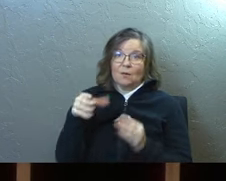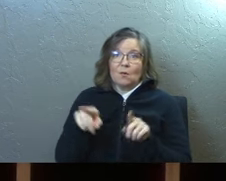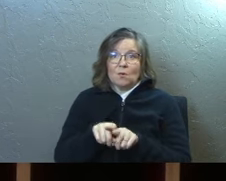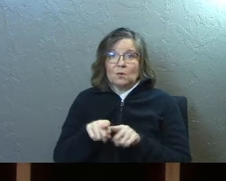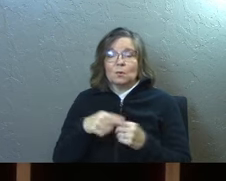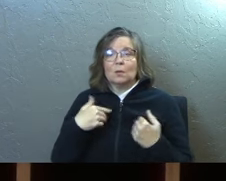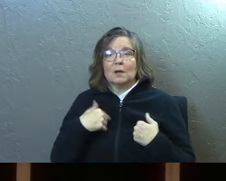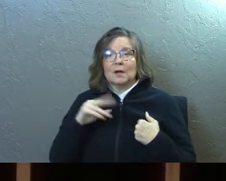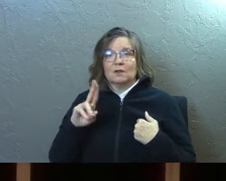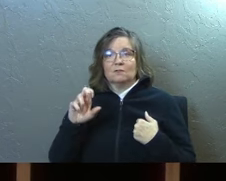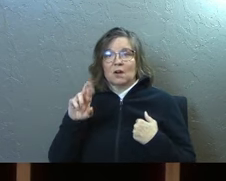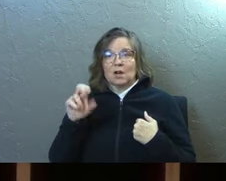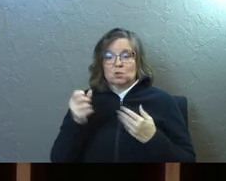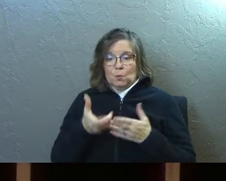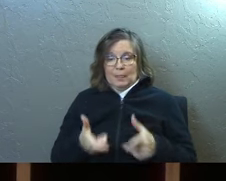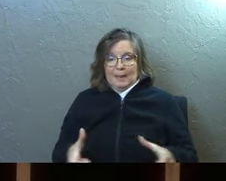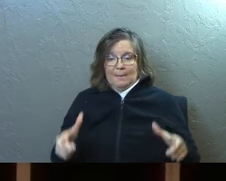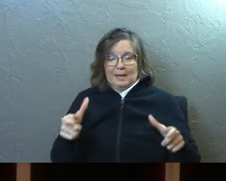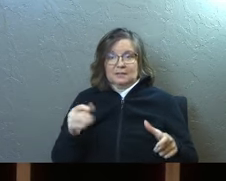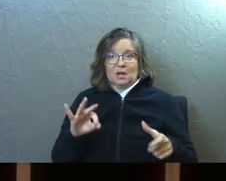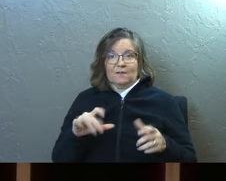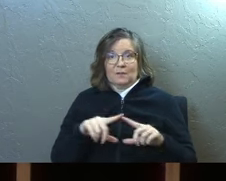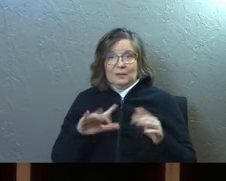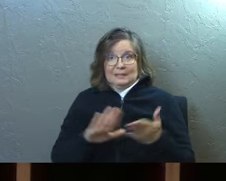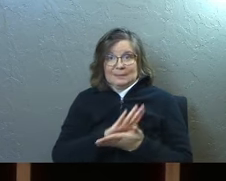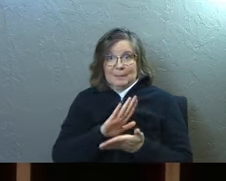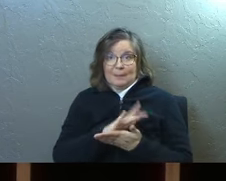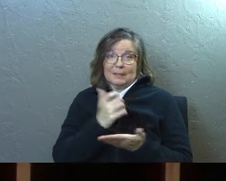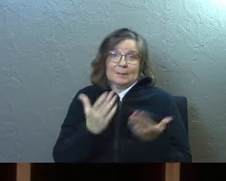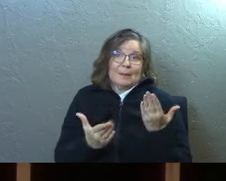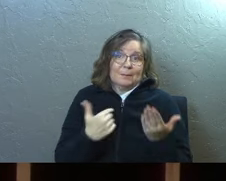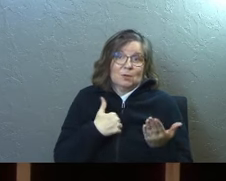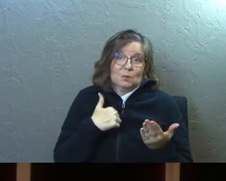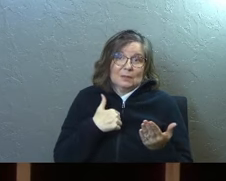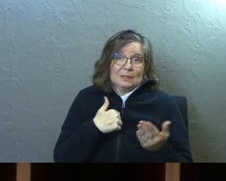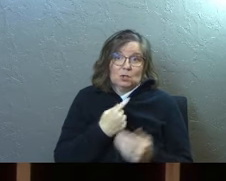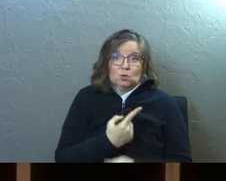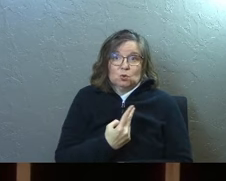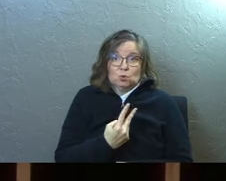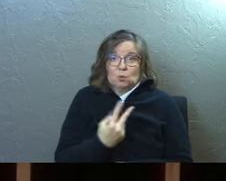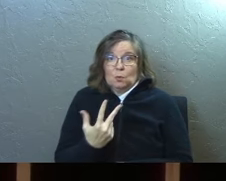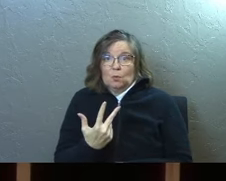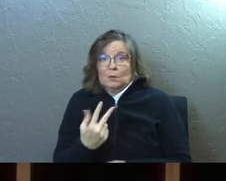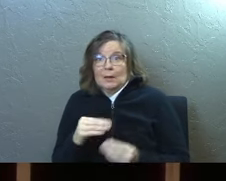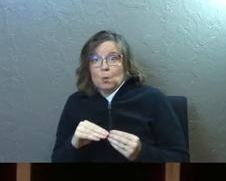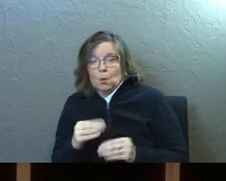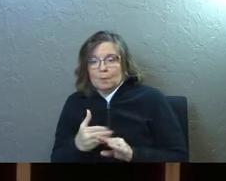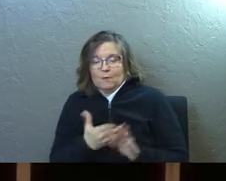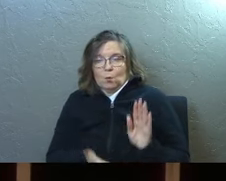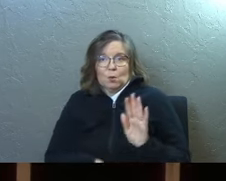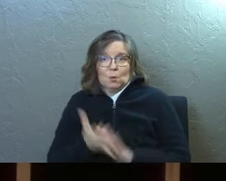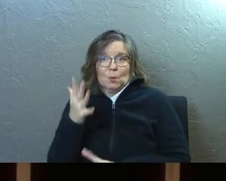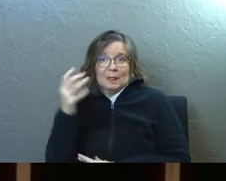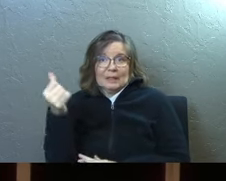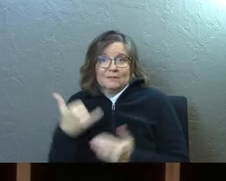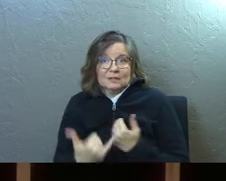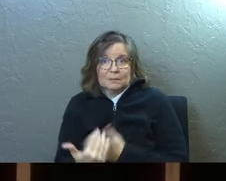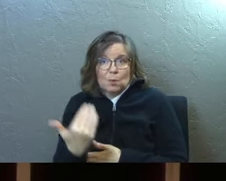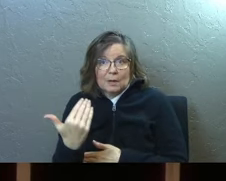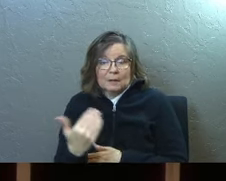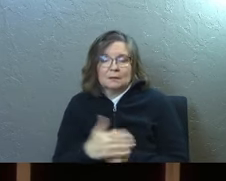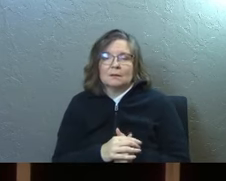we're going to have ushers with a basket with these cards in there. Because maybe you need to write two or three more of these before you leave this morning.